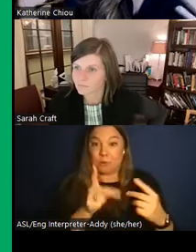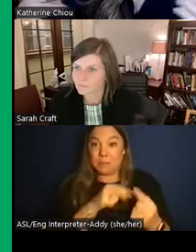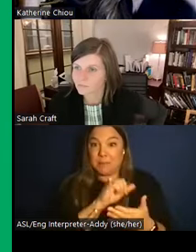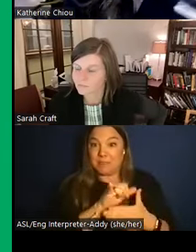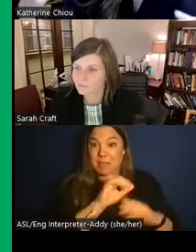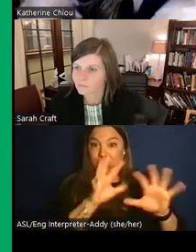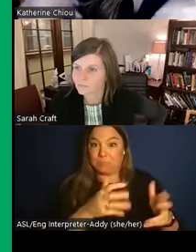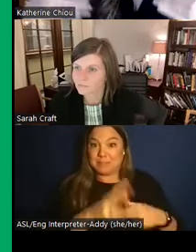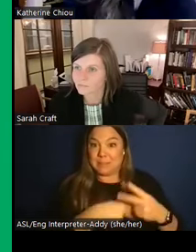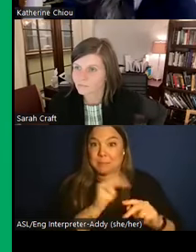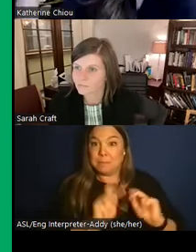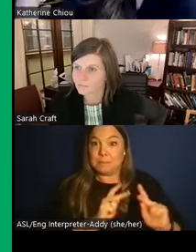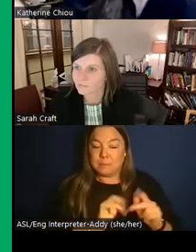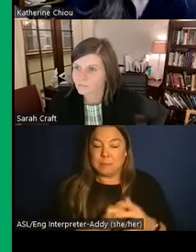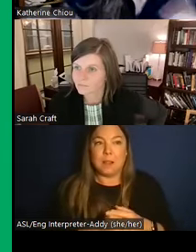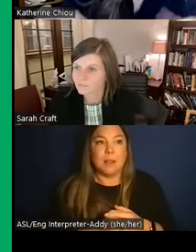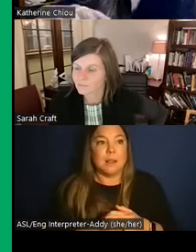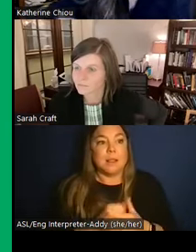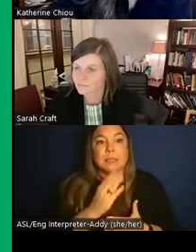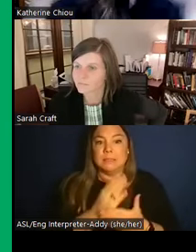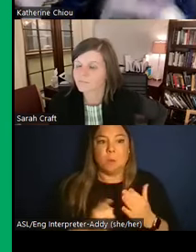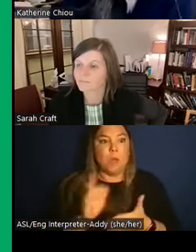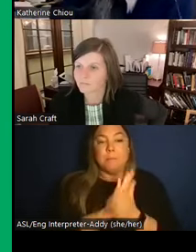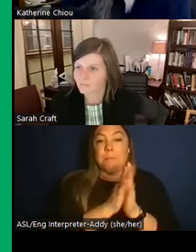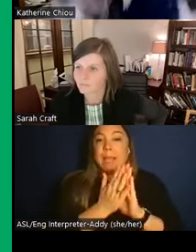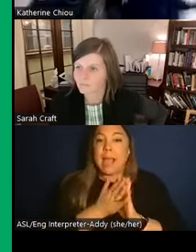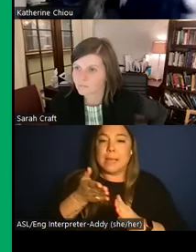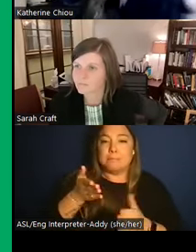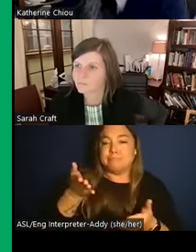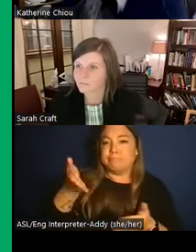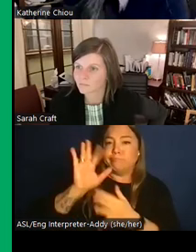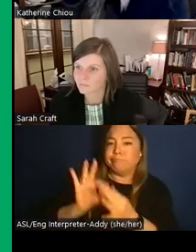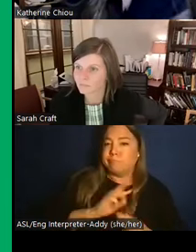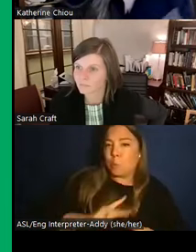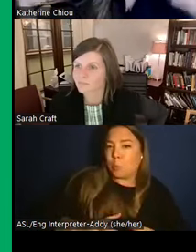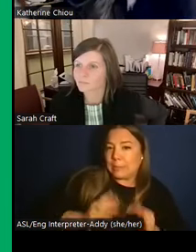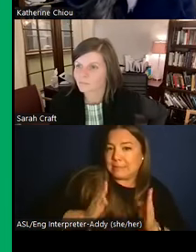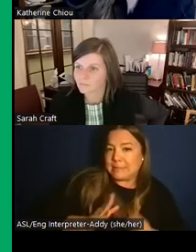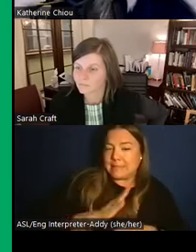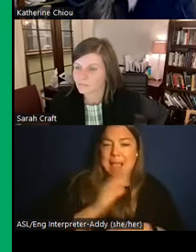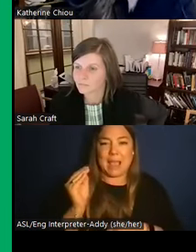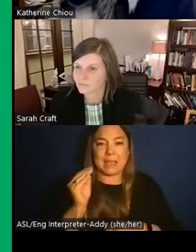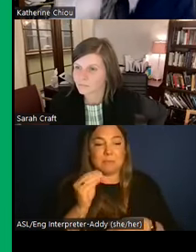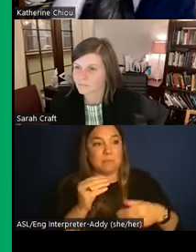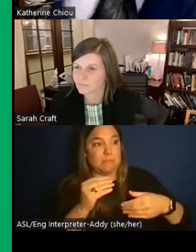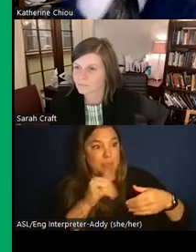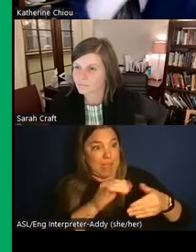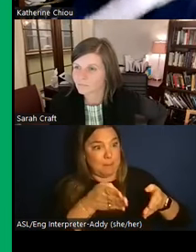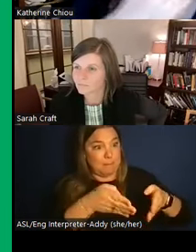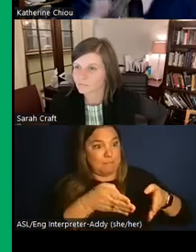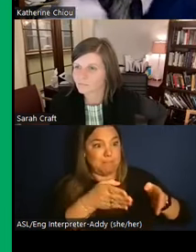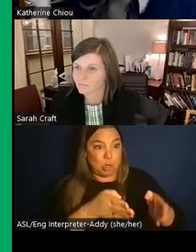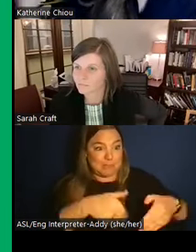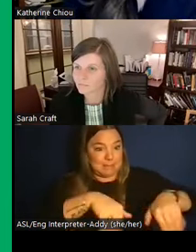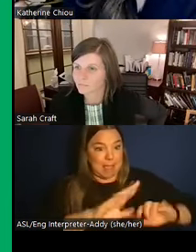one point, someone was like the priestess, and then once she died, there would be another priestess, and they were basically reenacting these things over and over